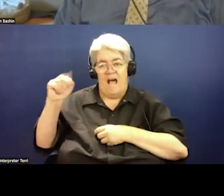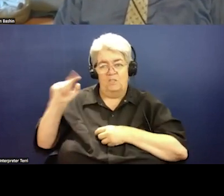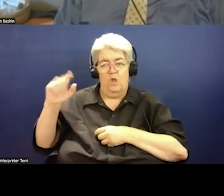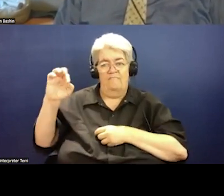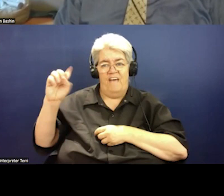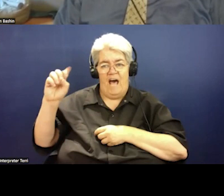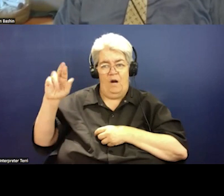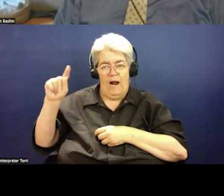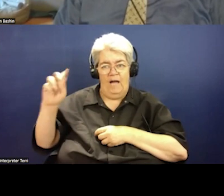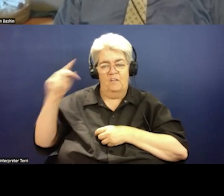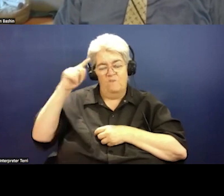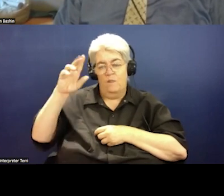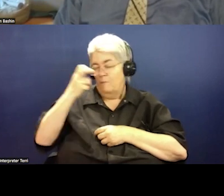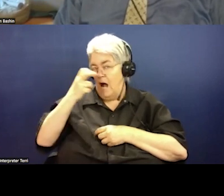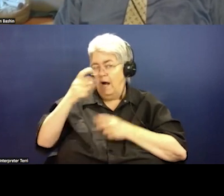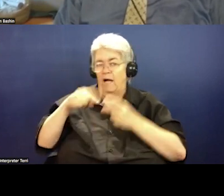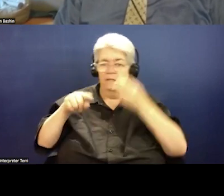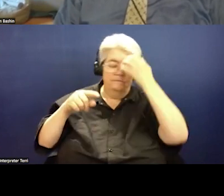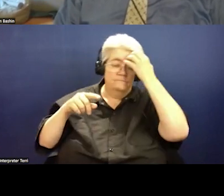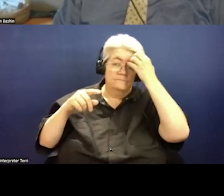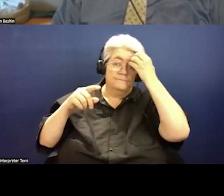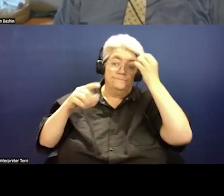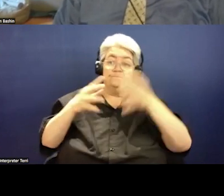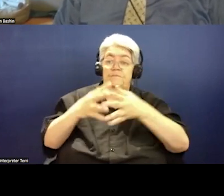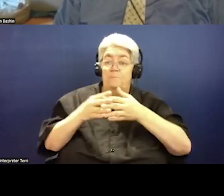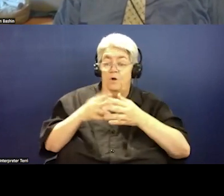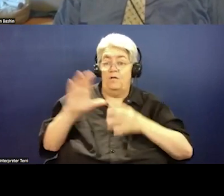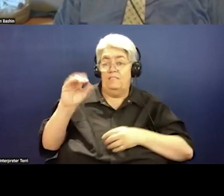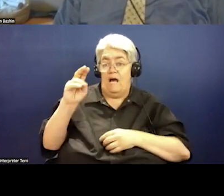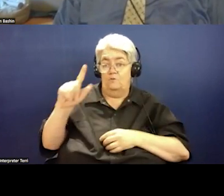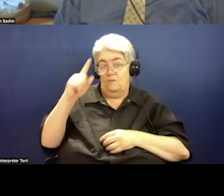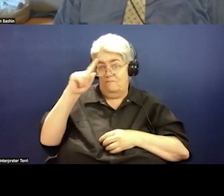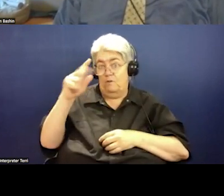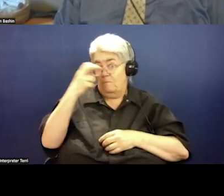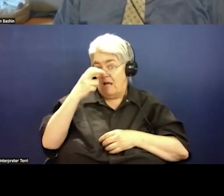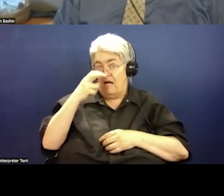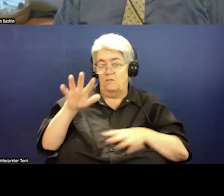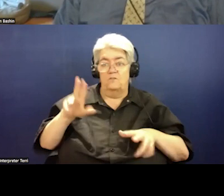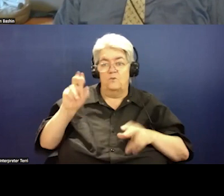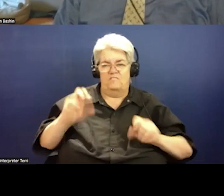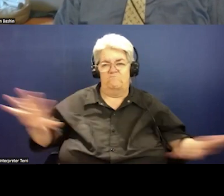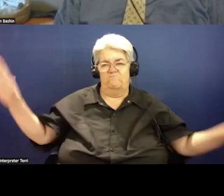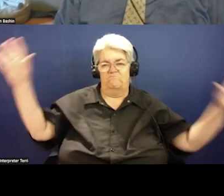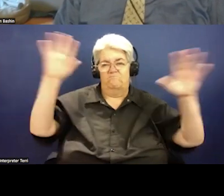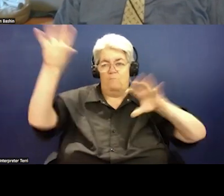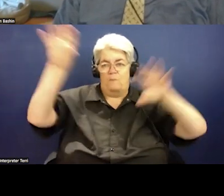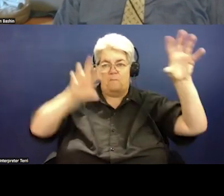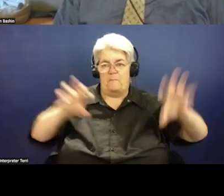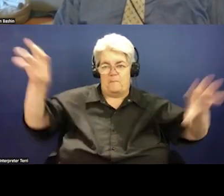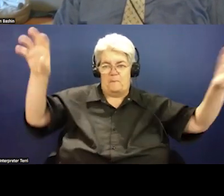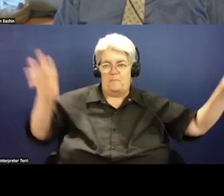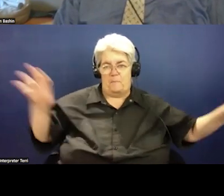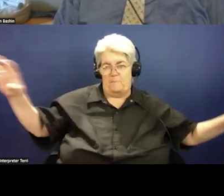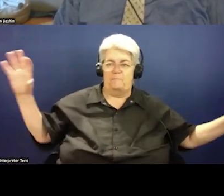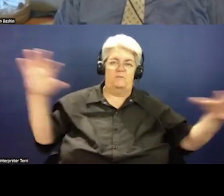Blind or the American Council of the Blind across the United States. Connect the person with blindness